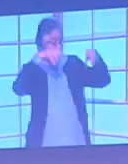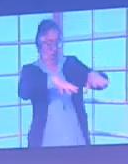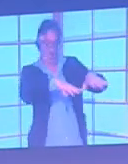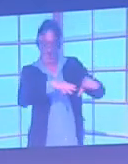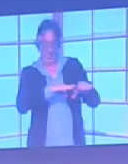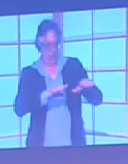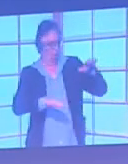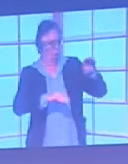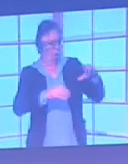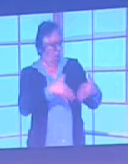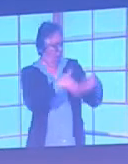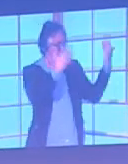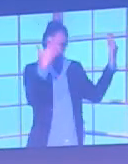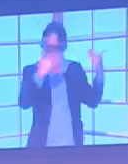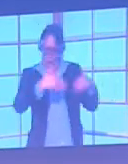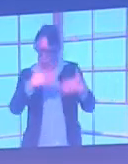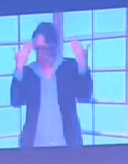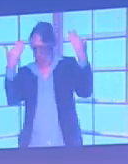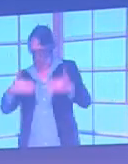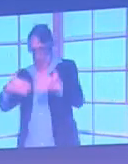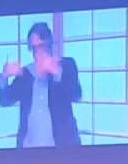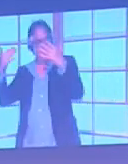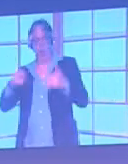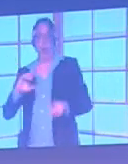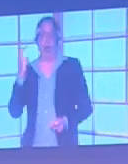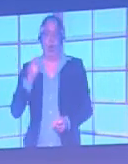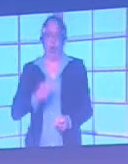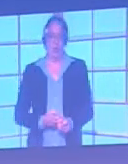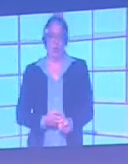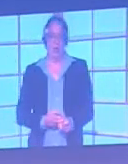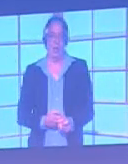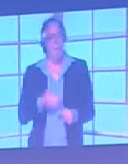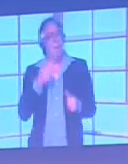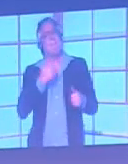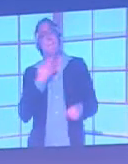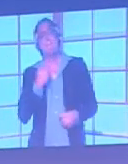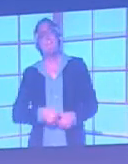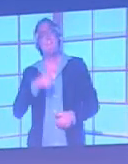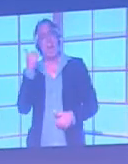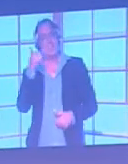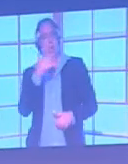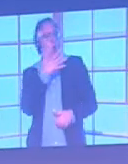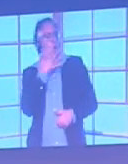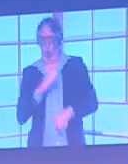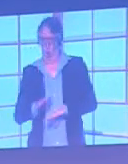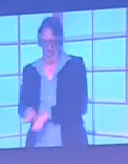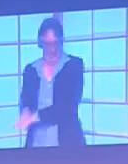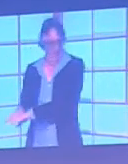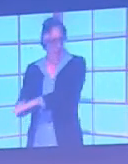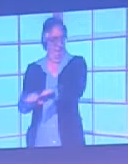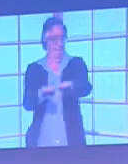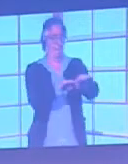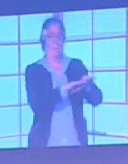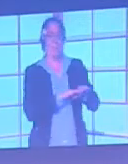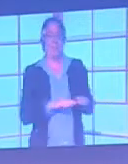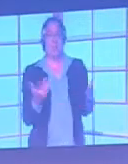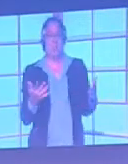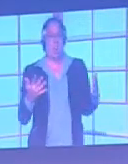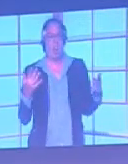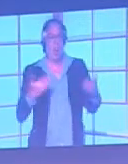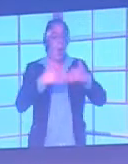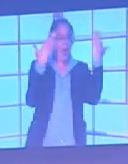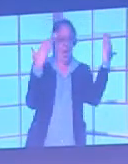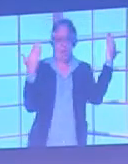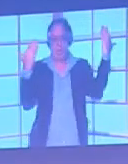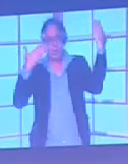see. So a consistent luxe level is fantastic. But there's not much you can do about shade and dark. But if you look